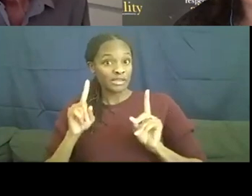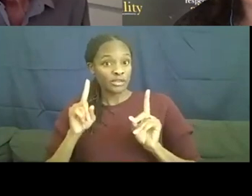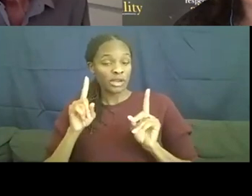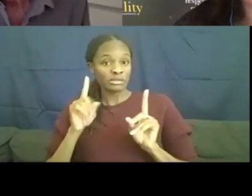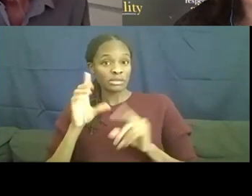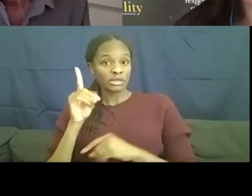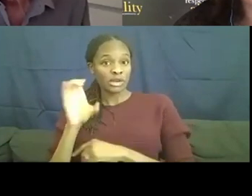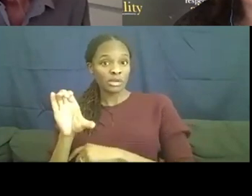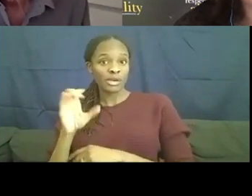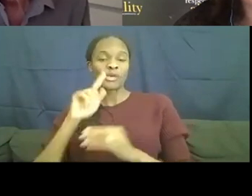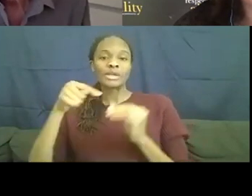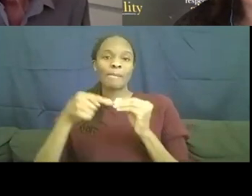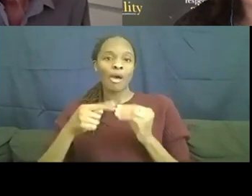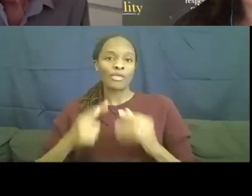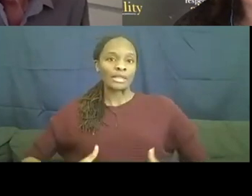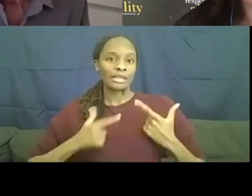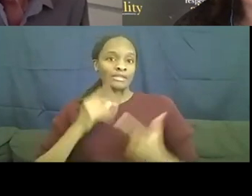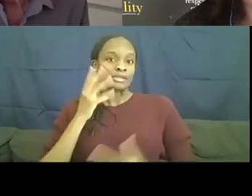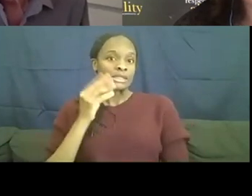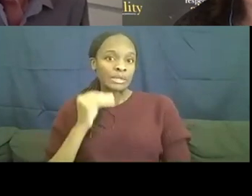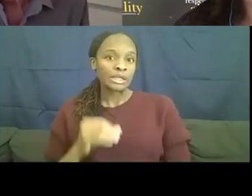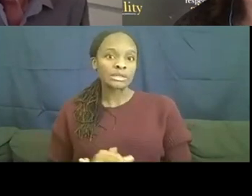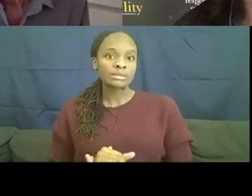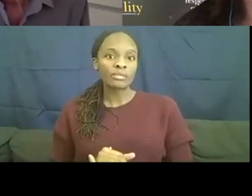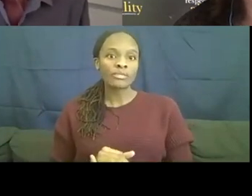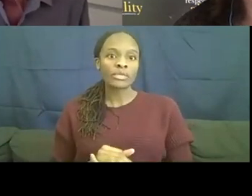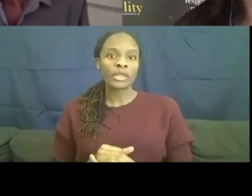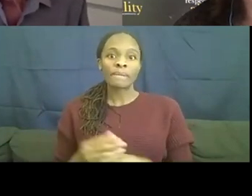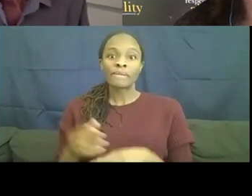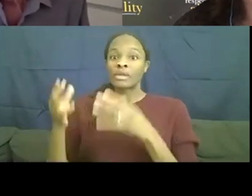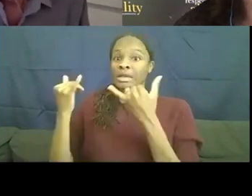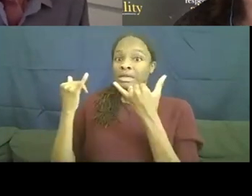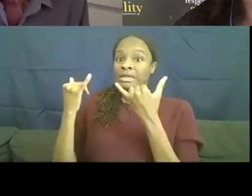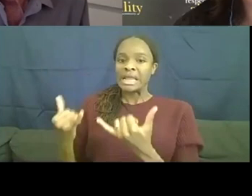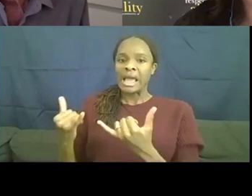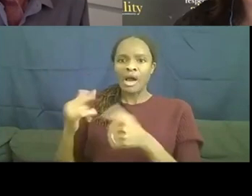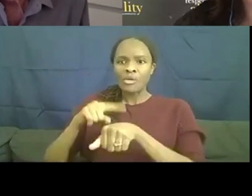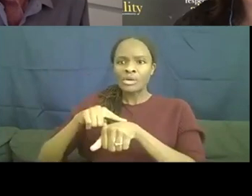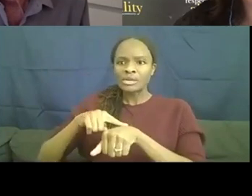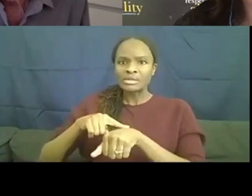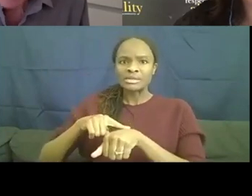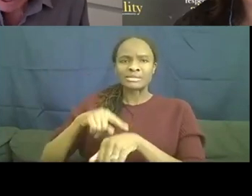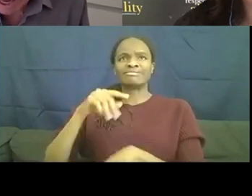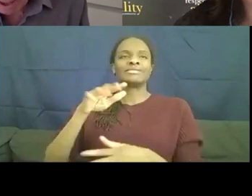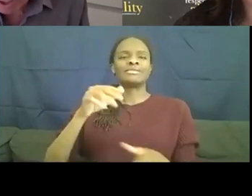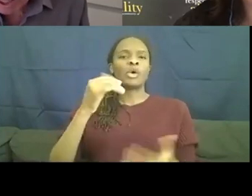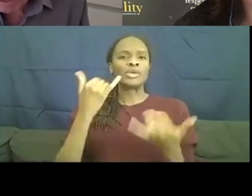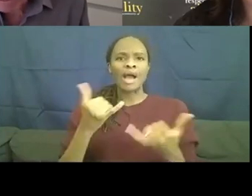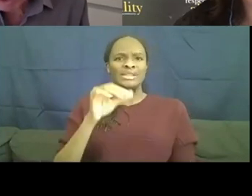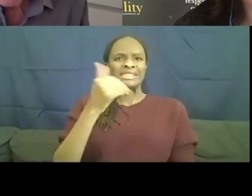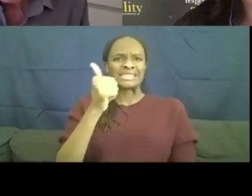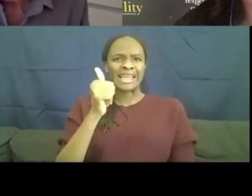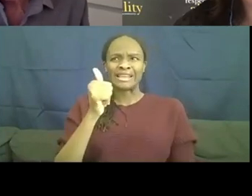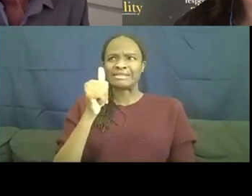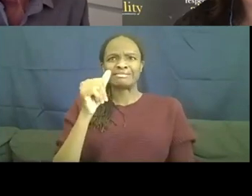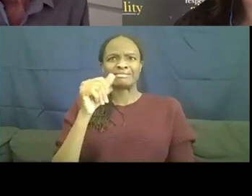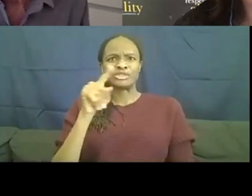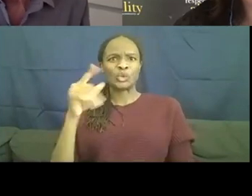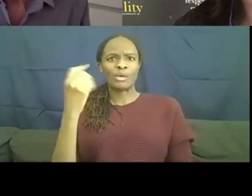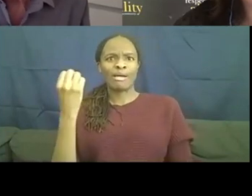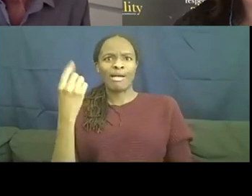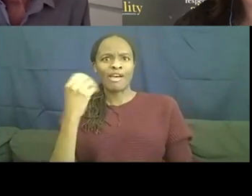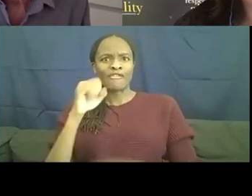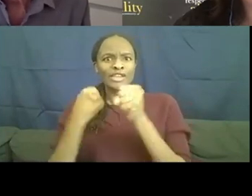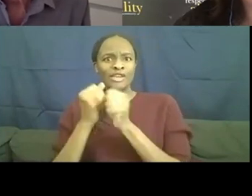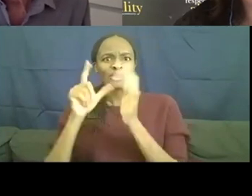experience. Okay. Now suddenly it's 10, 11 years later, and now we have autism, the sequel.